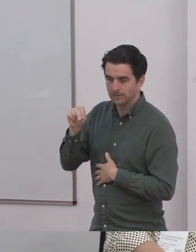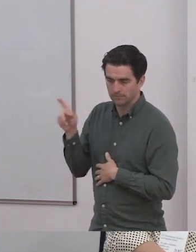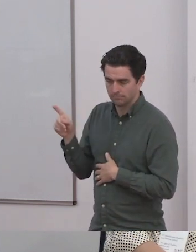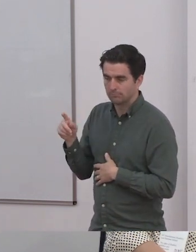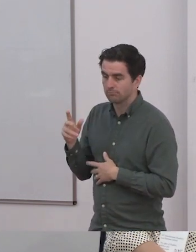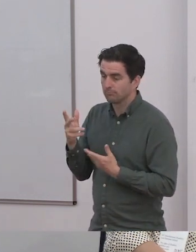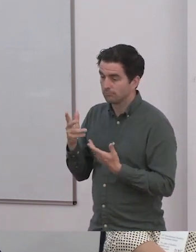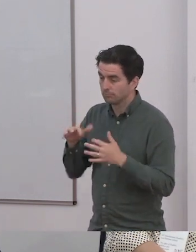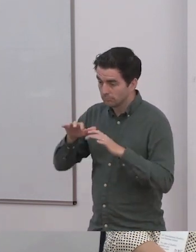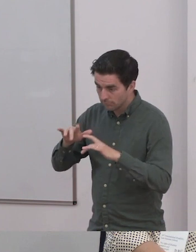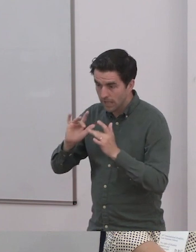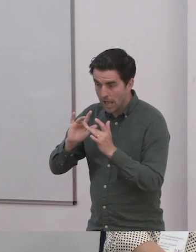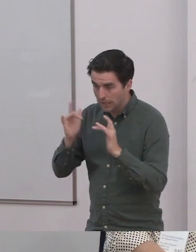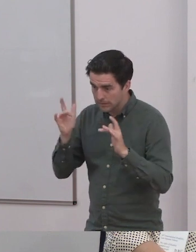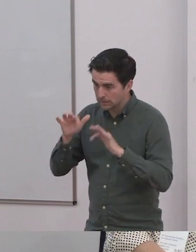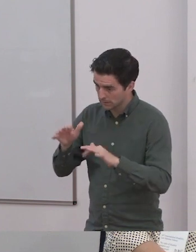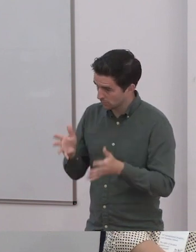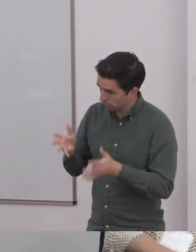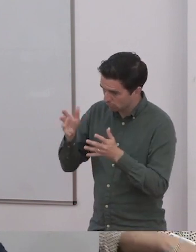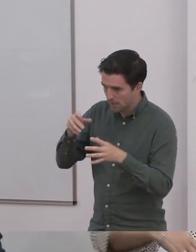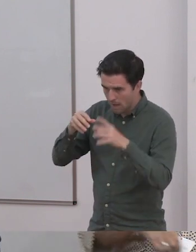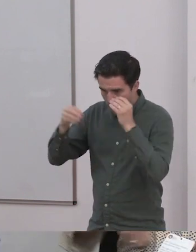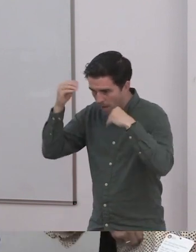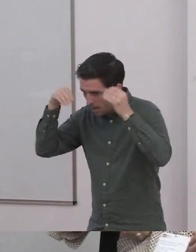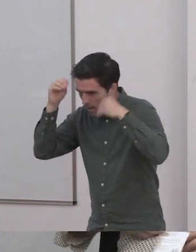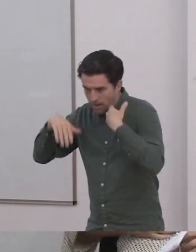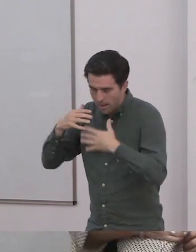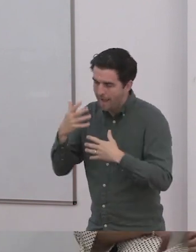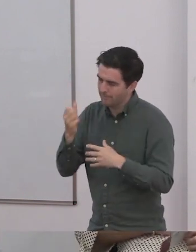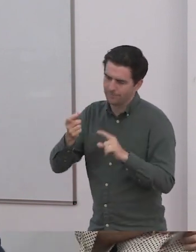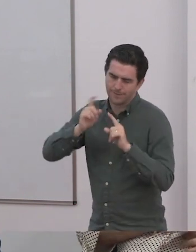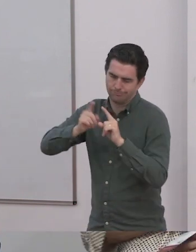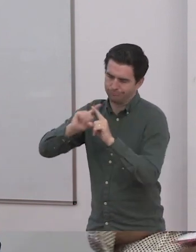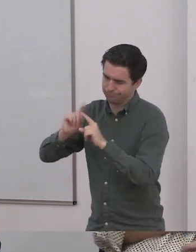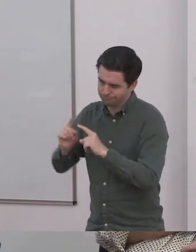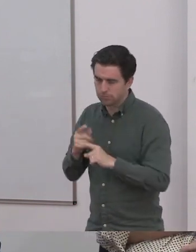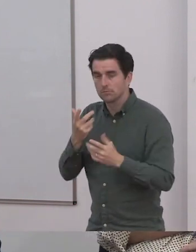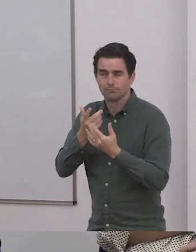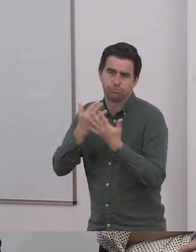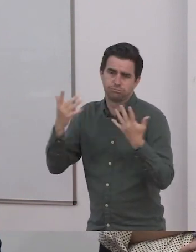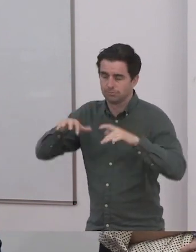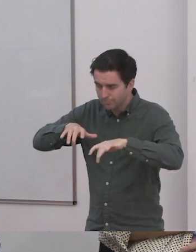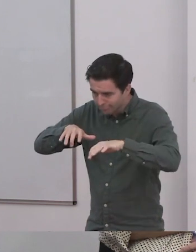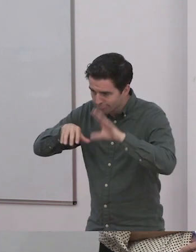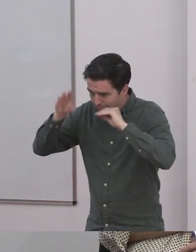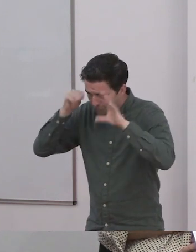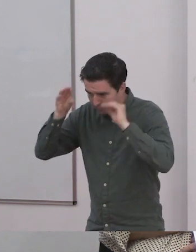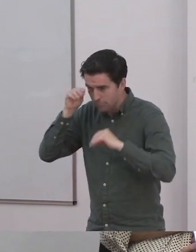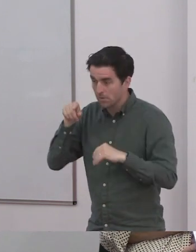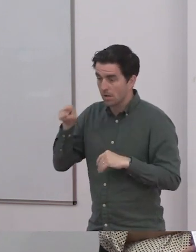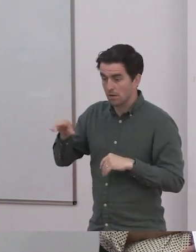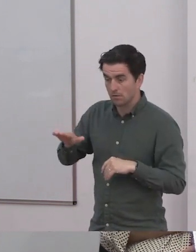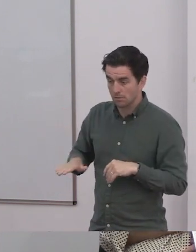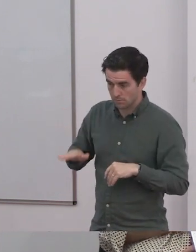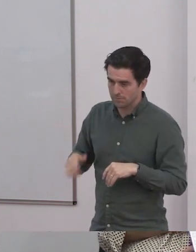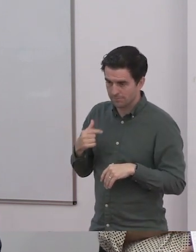was younger, I liked having the computer in the family space with no headphones. So that when I'm hearing some